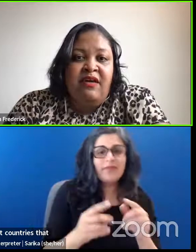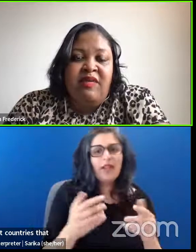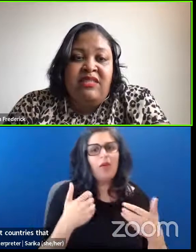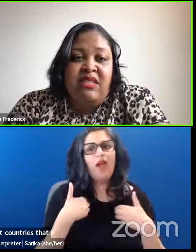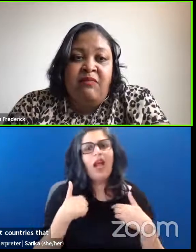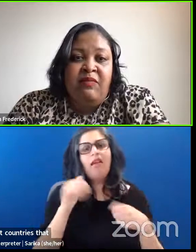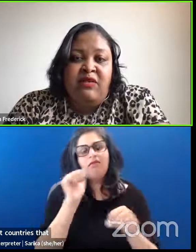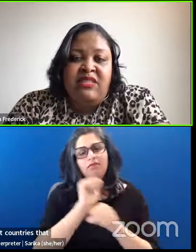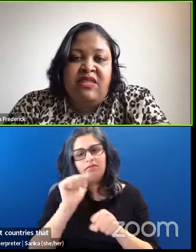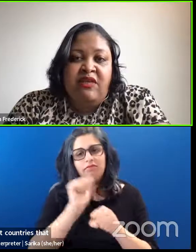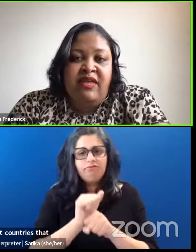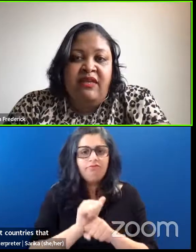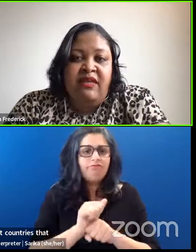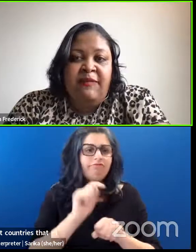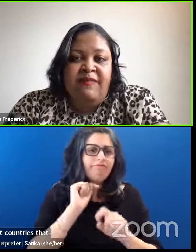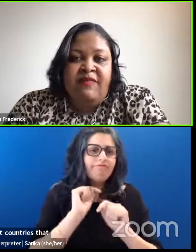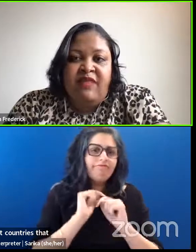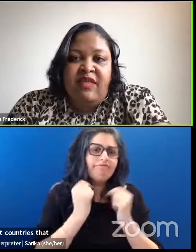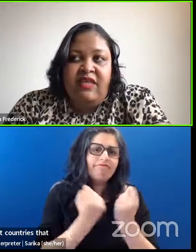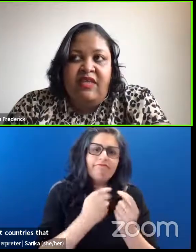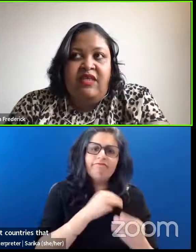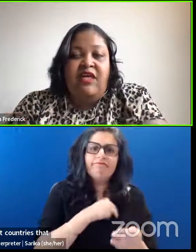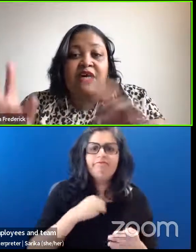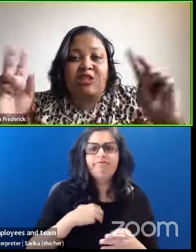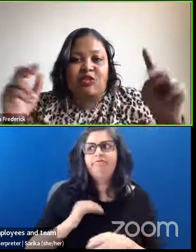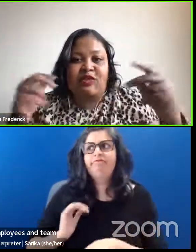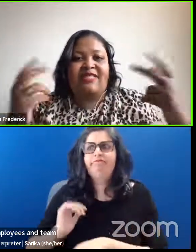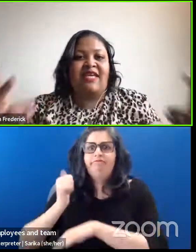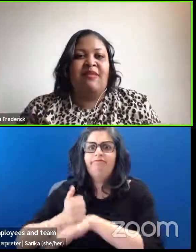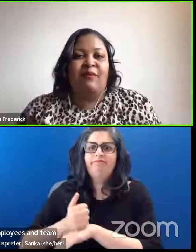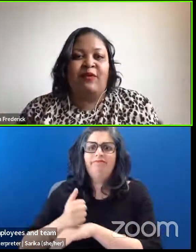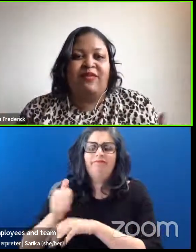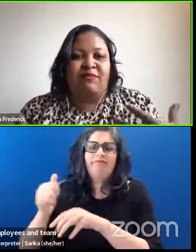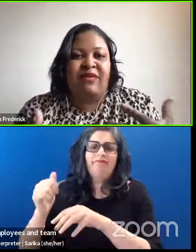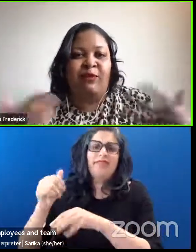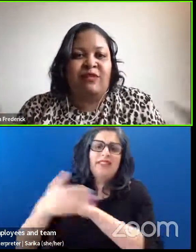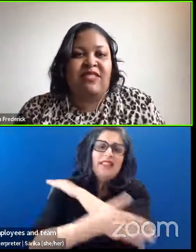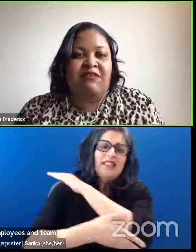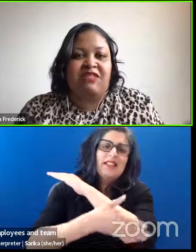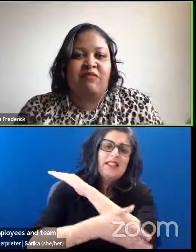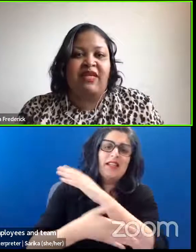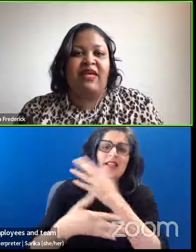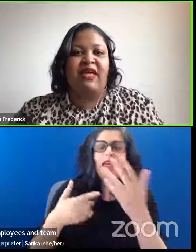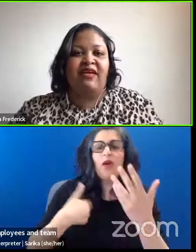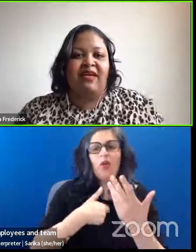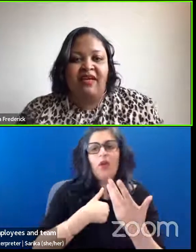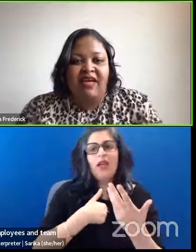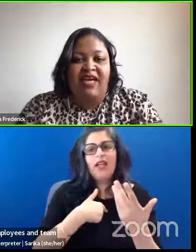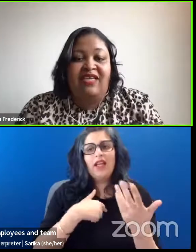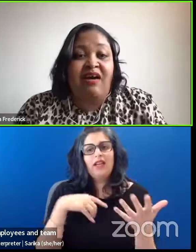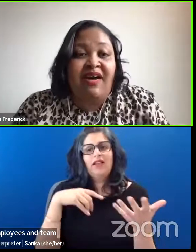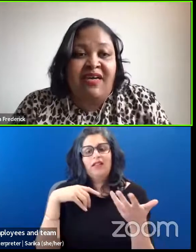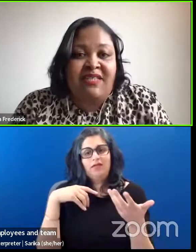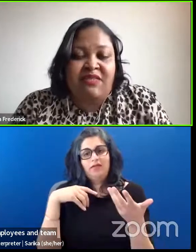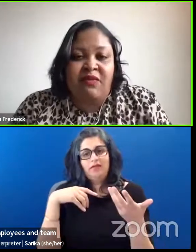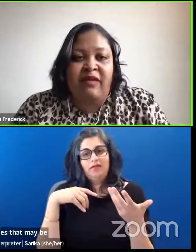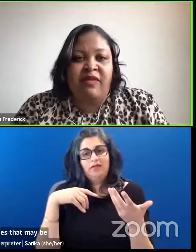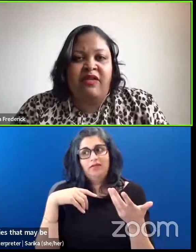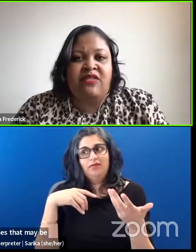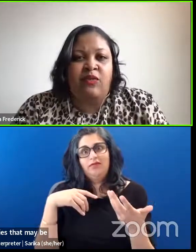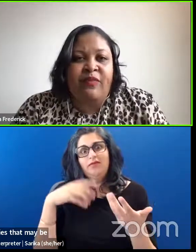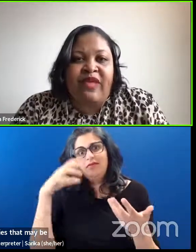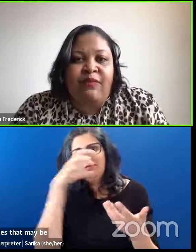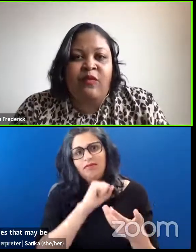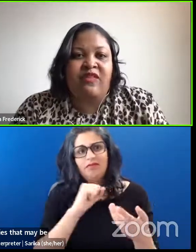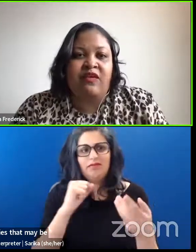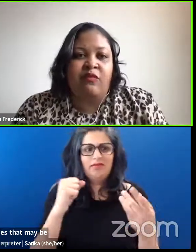and team members that are in countries that may be perceived to be at odds, right?